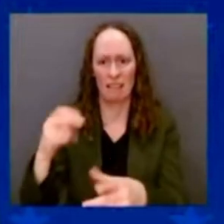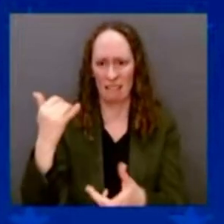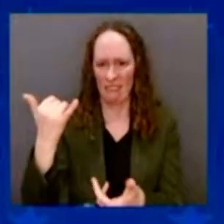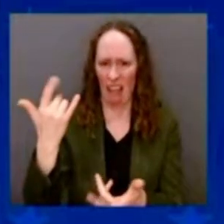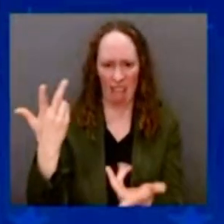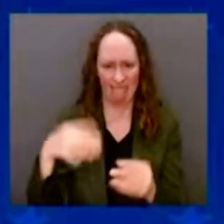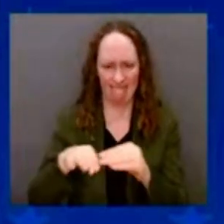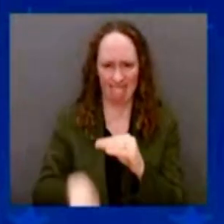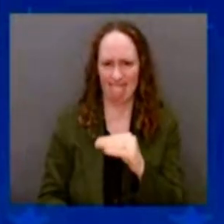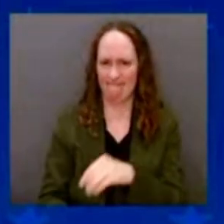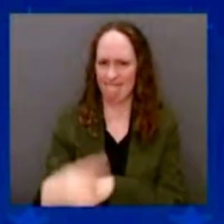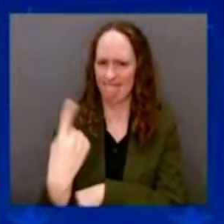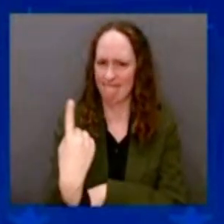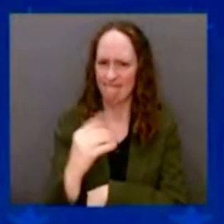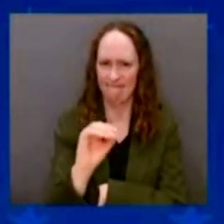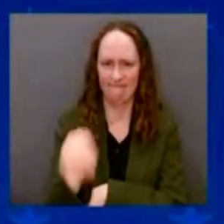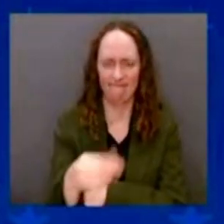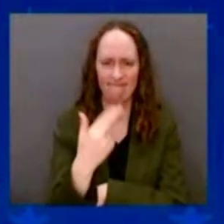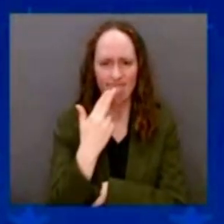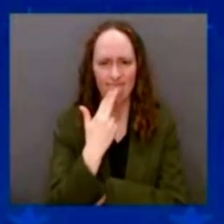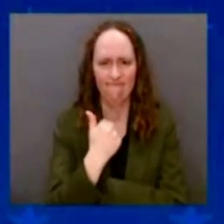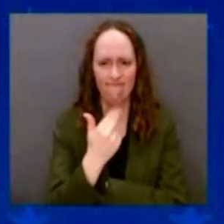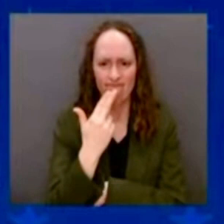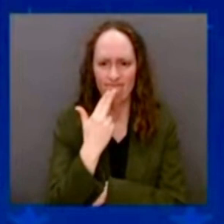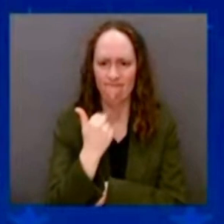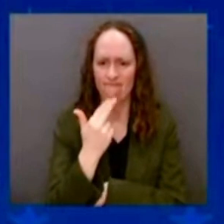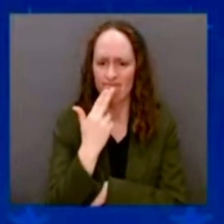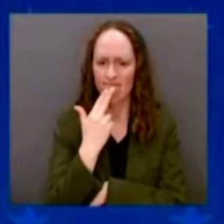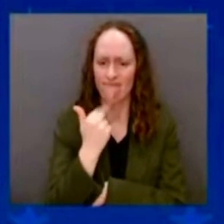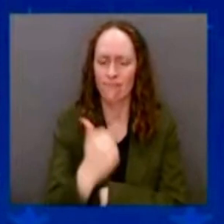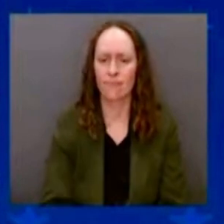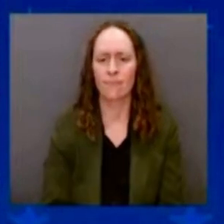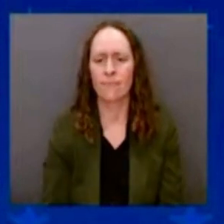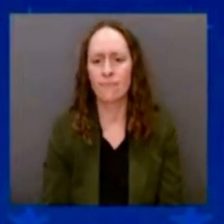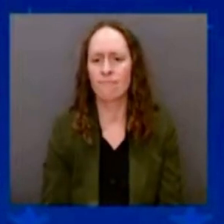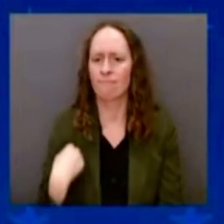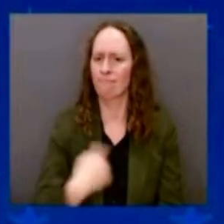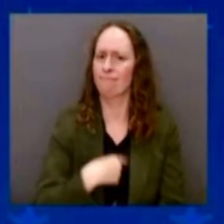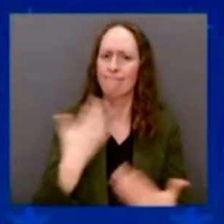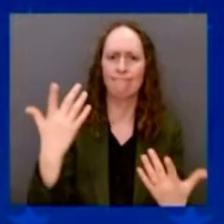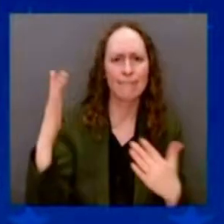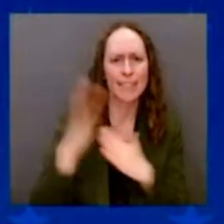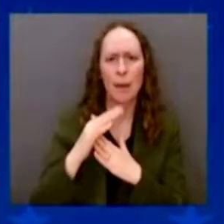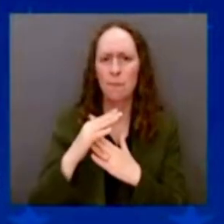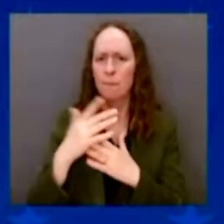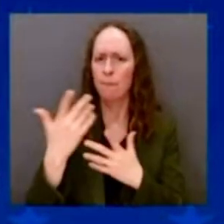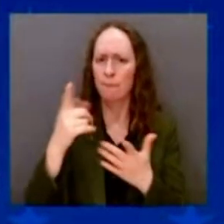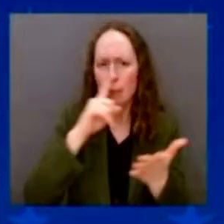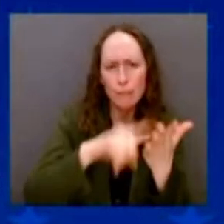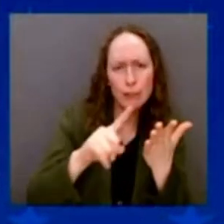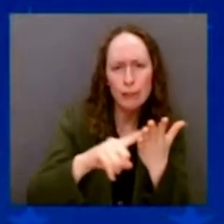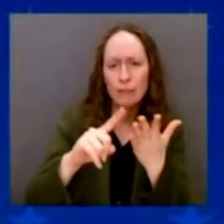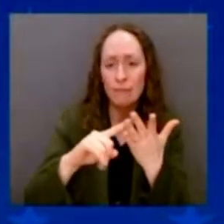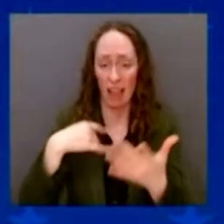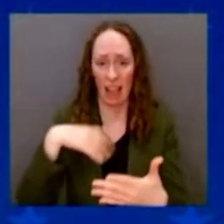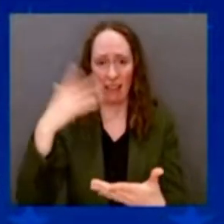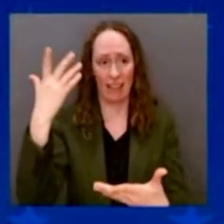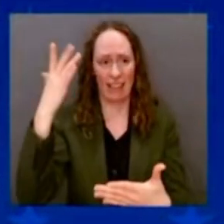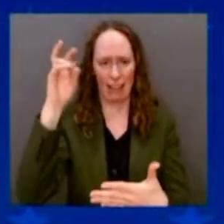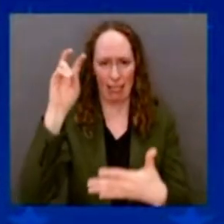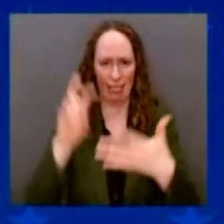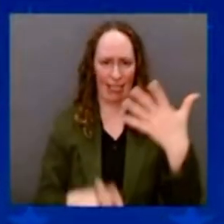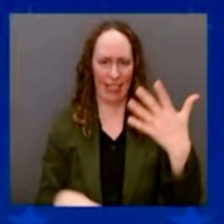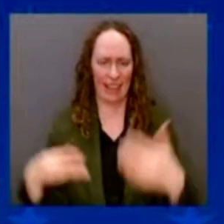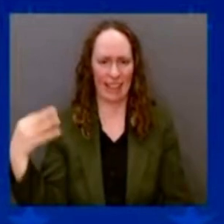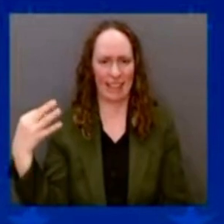one in the world in research and development. You know what we rank now? Number nine. Nine. China was number eight a